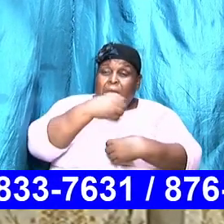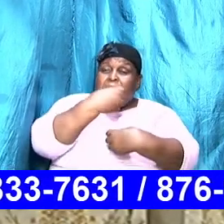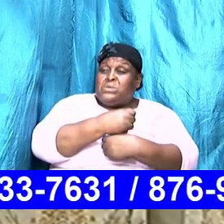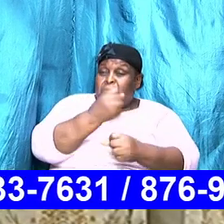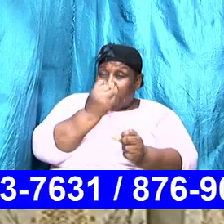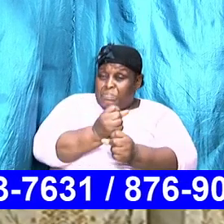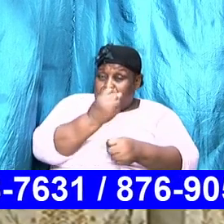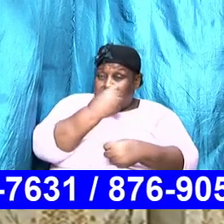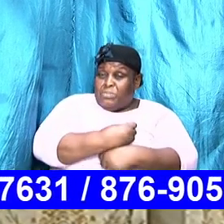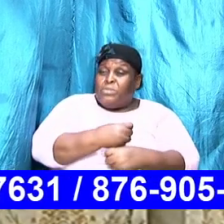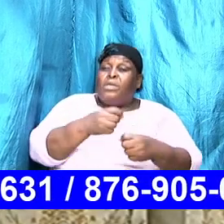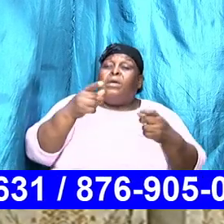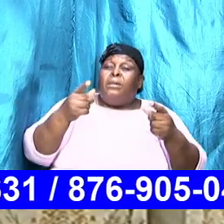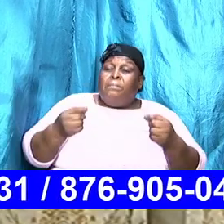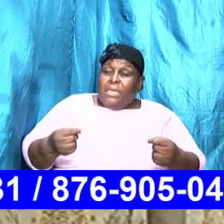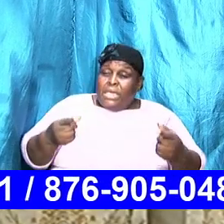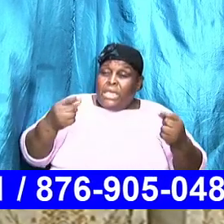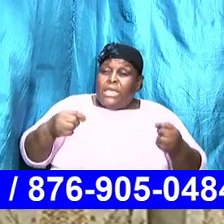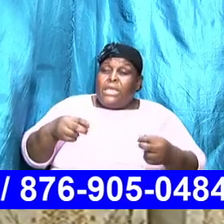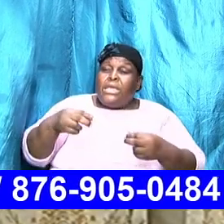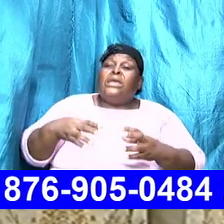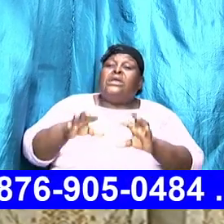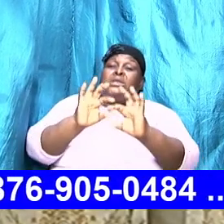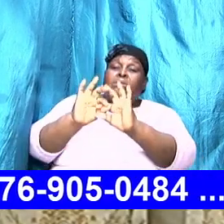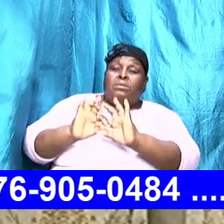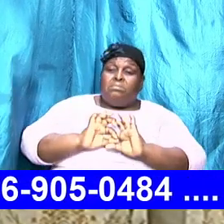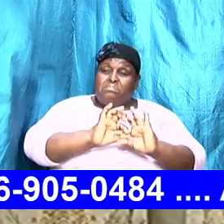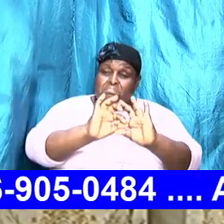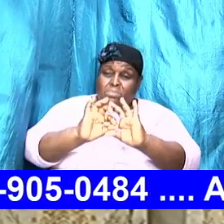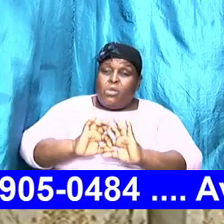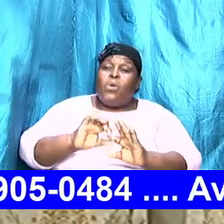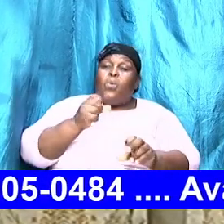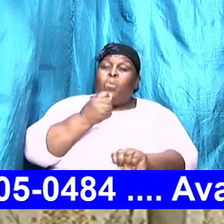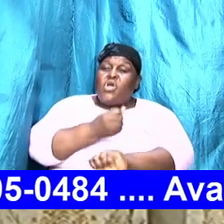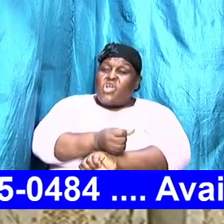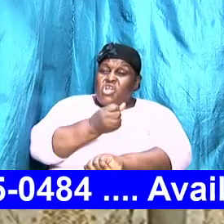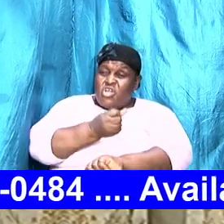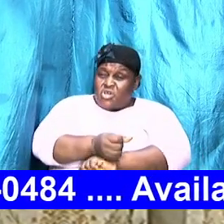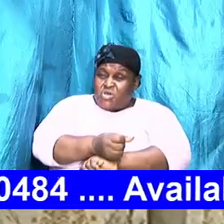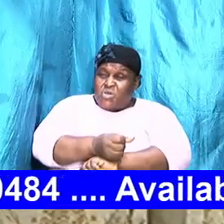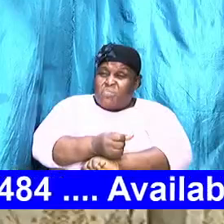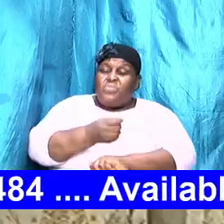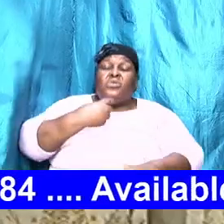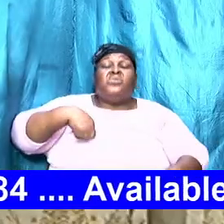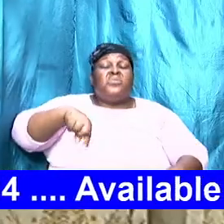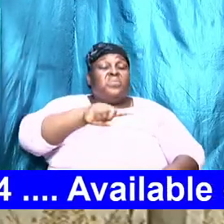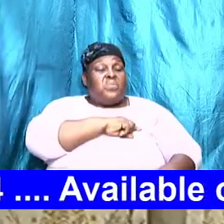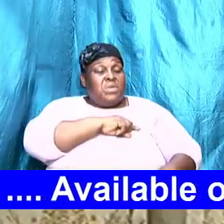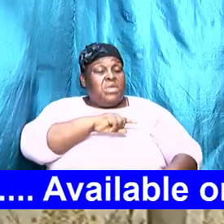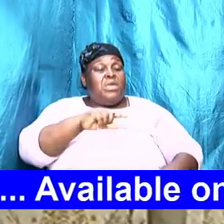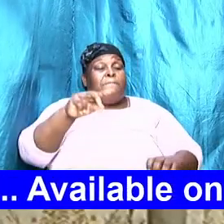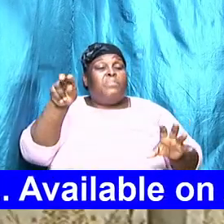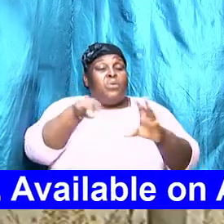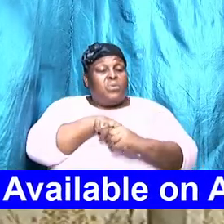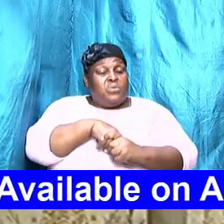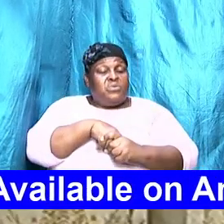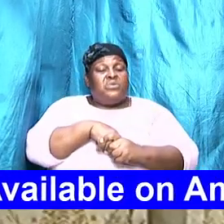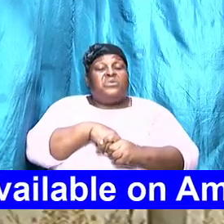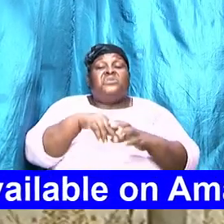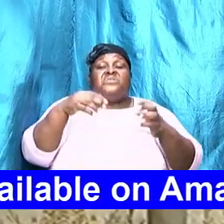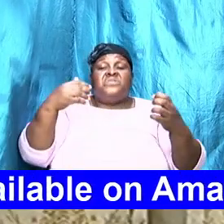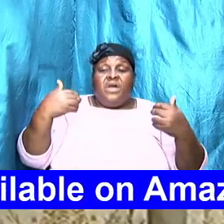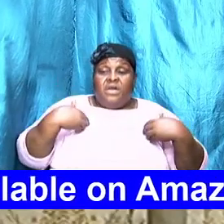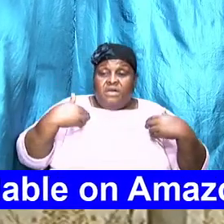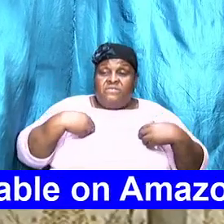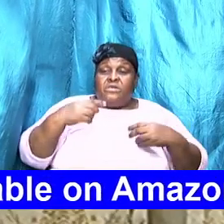in making the relationship workable. We both have a role to play. And that